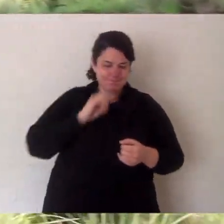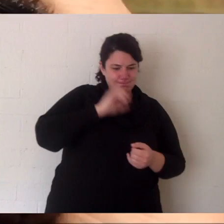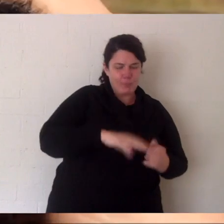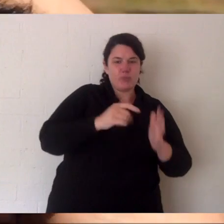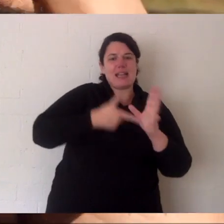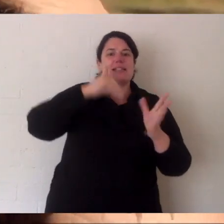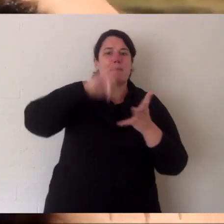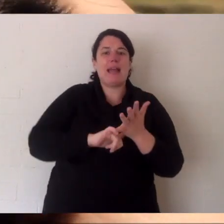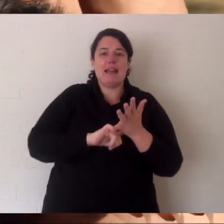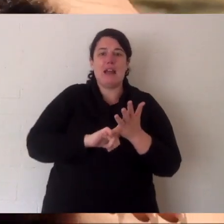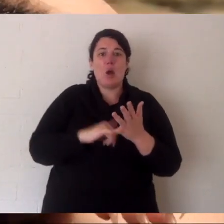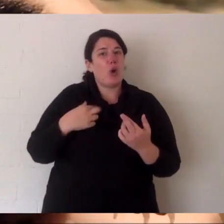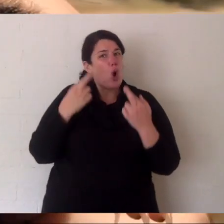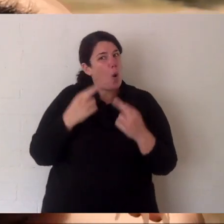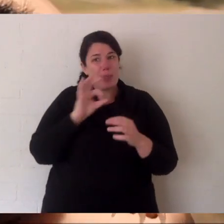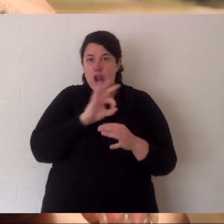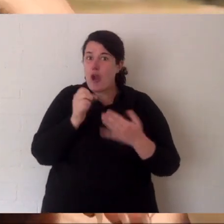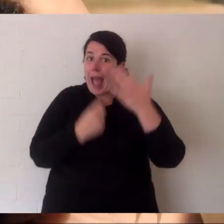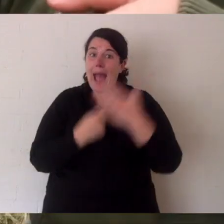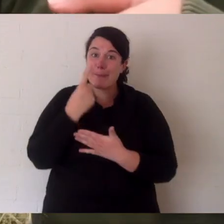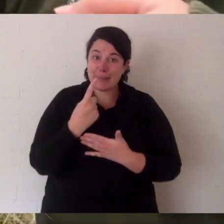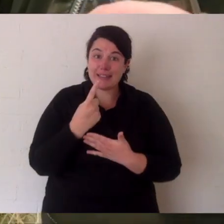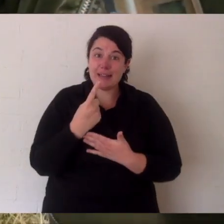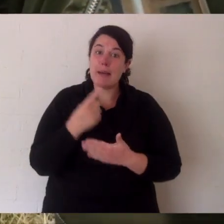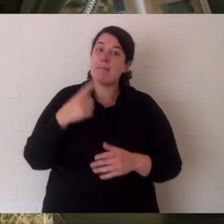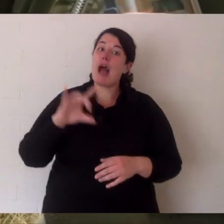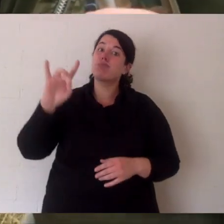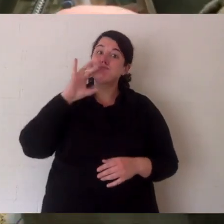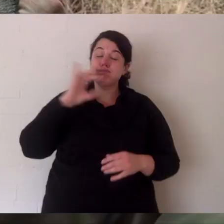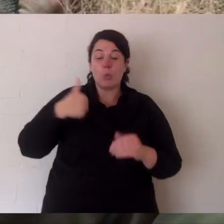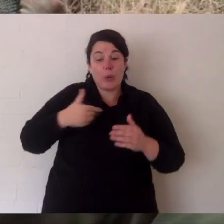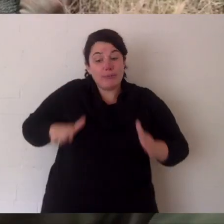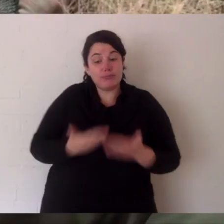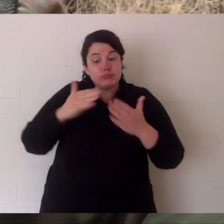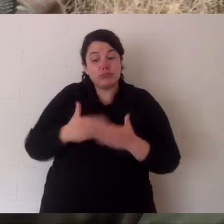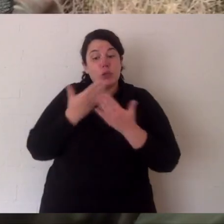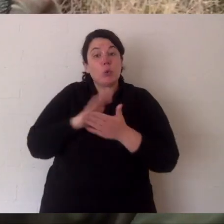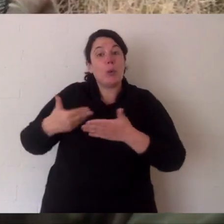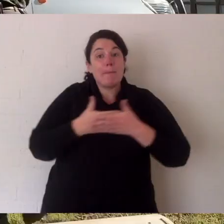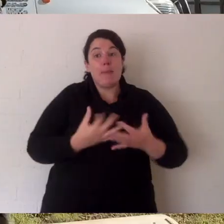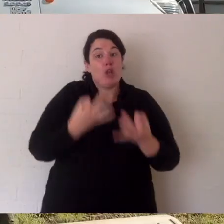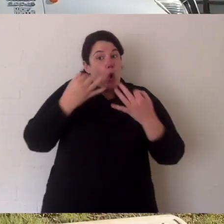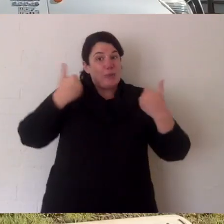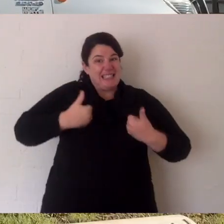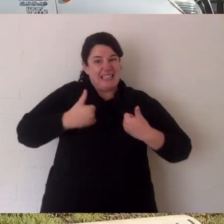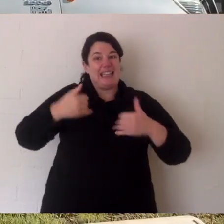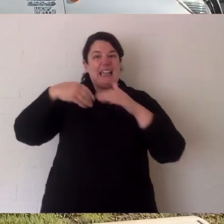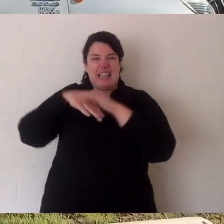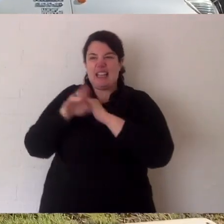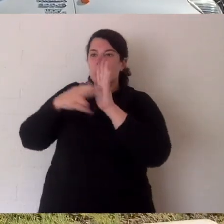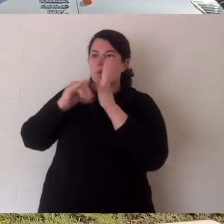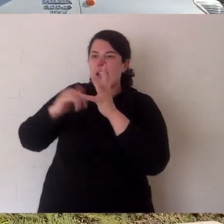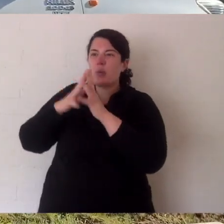safe here disease-free on mainland and we can put them back and we hope that doesn't happen in the wild but we need that insurance